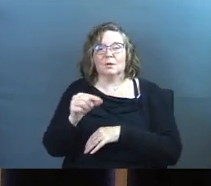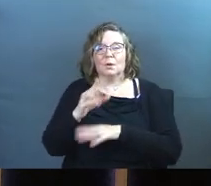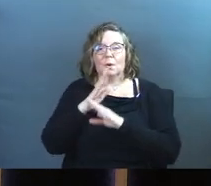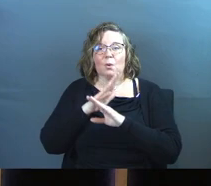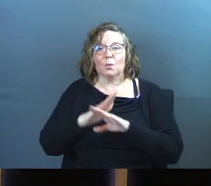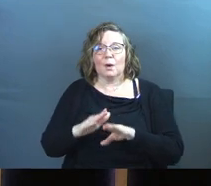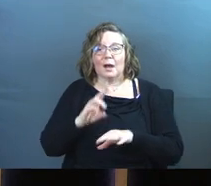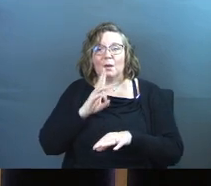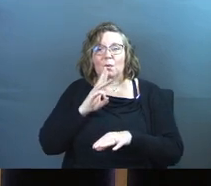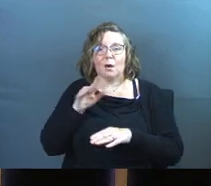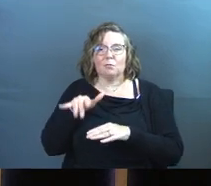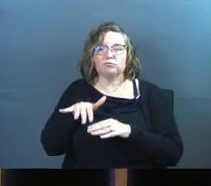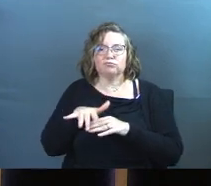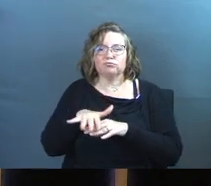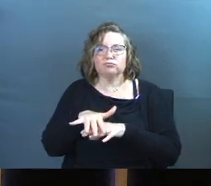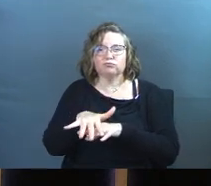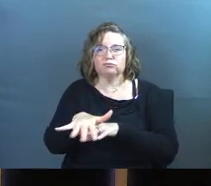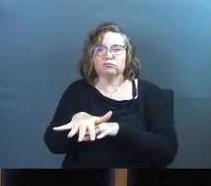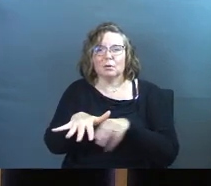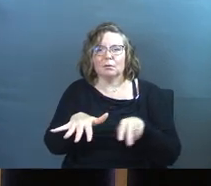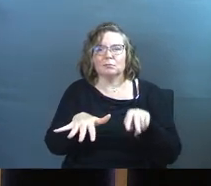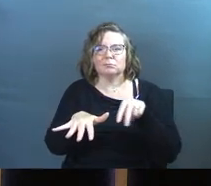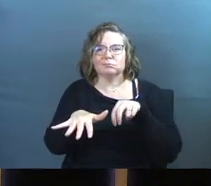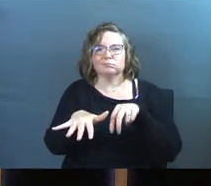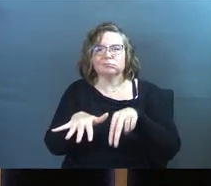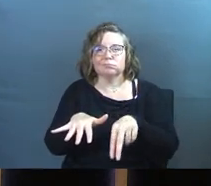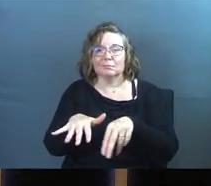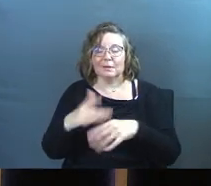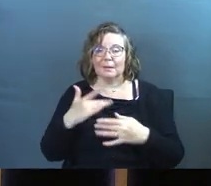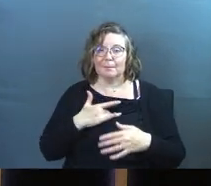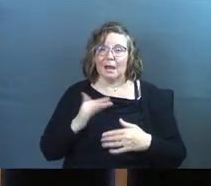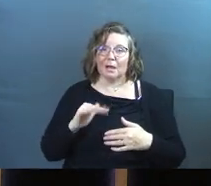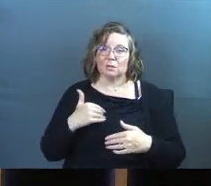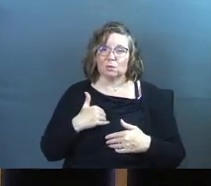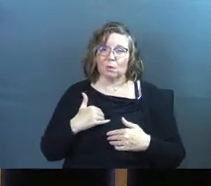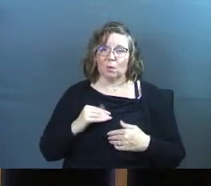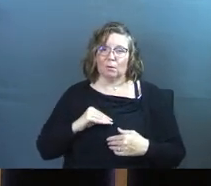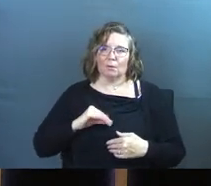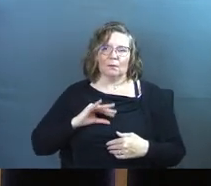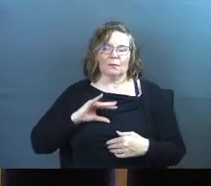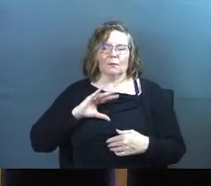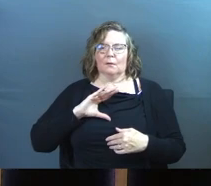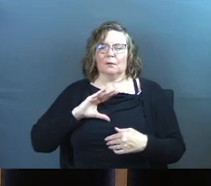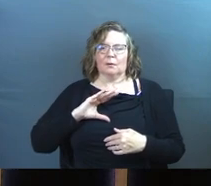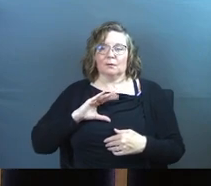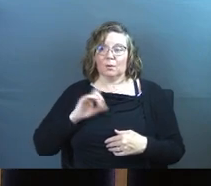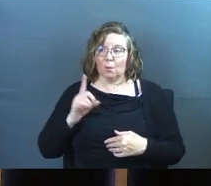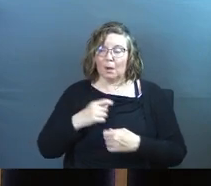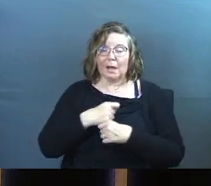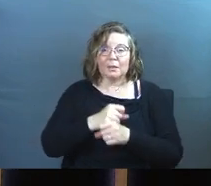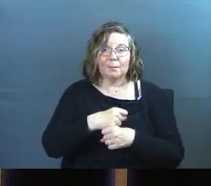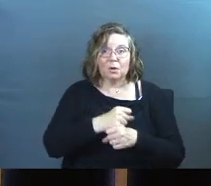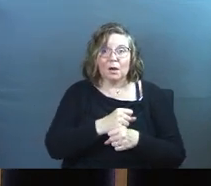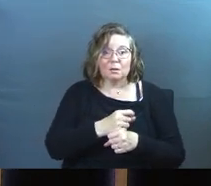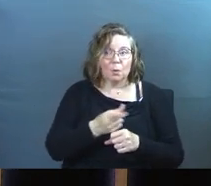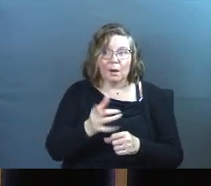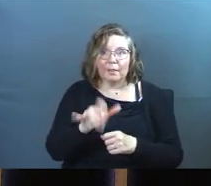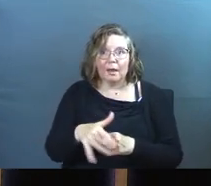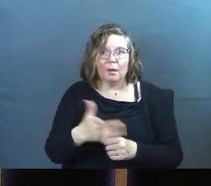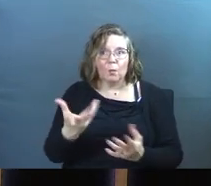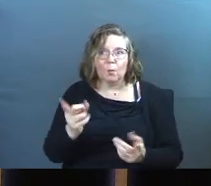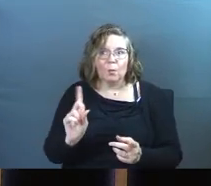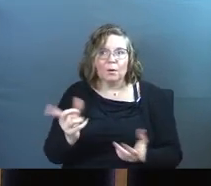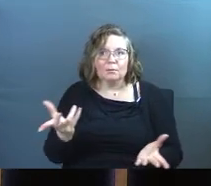quiet waters. He restores my soul. Yes? Where's the production in all that, Jesus?